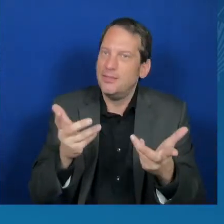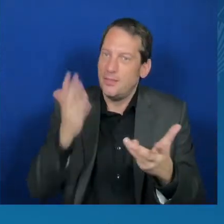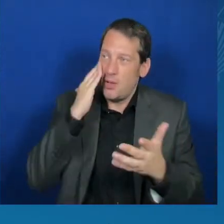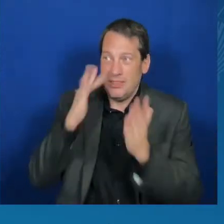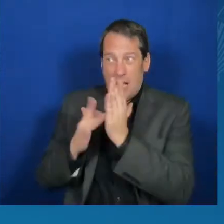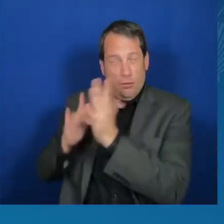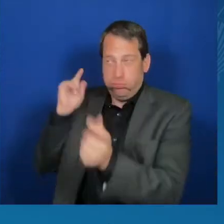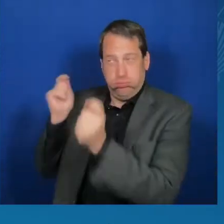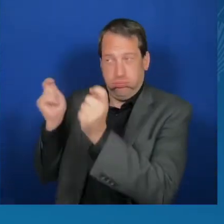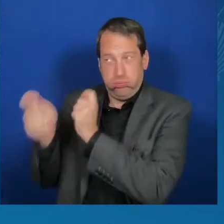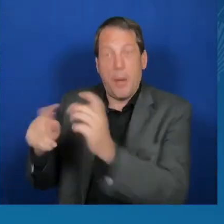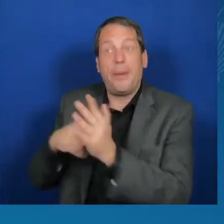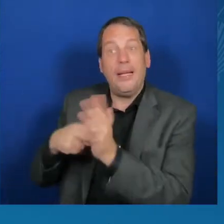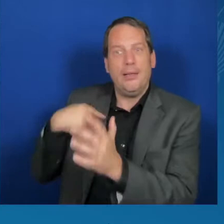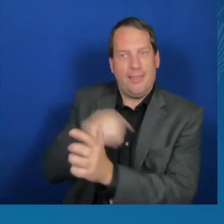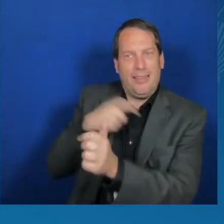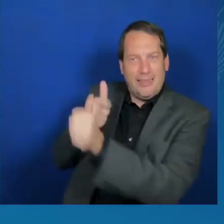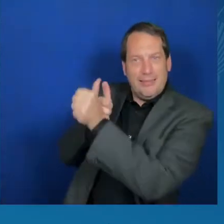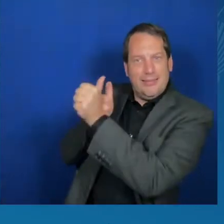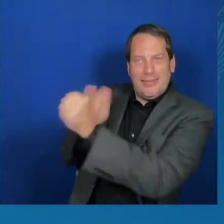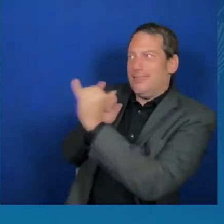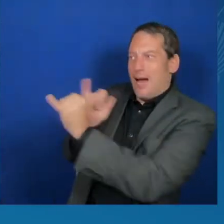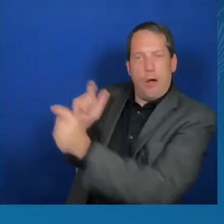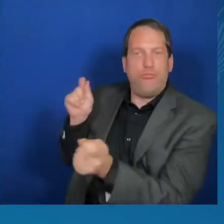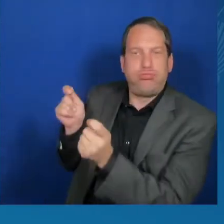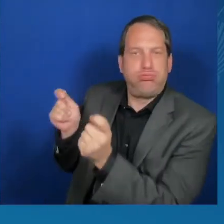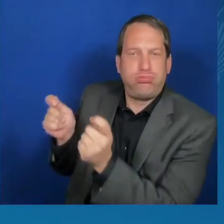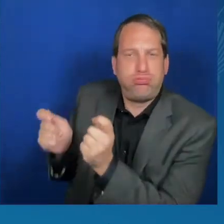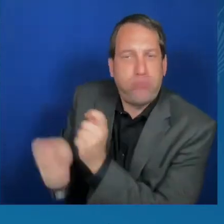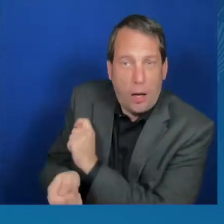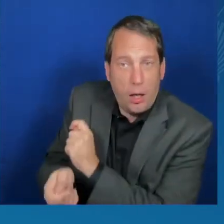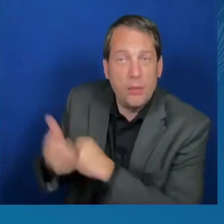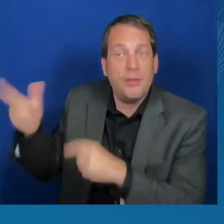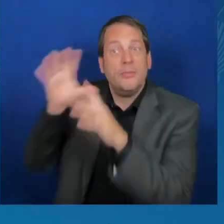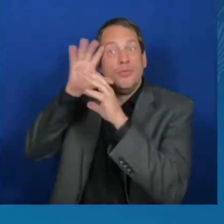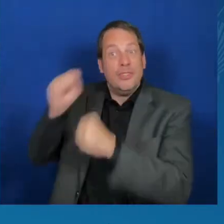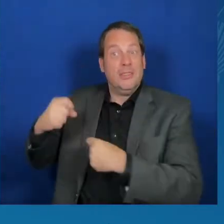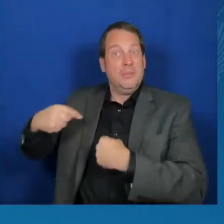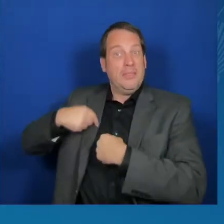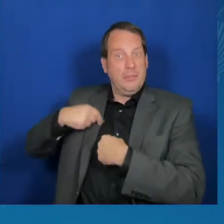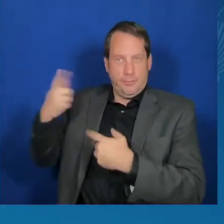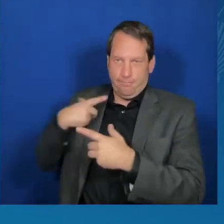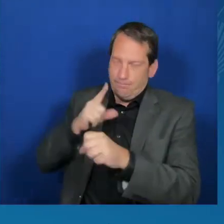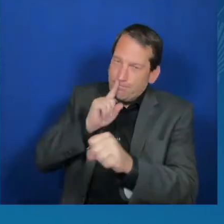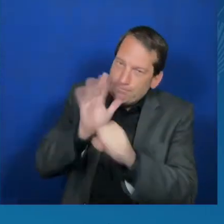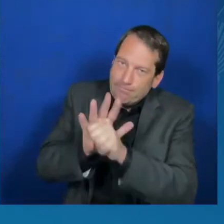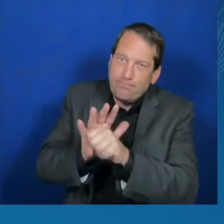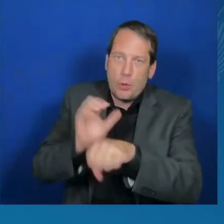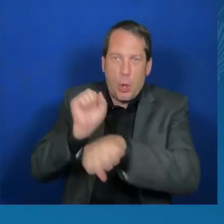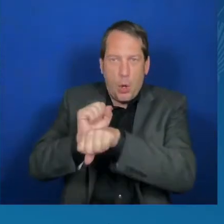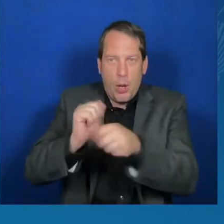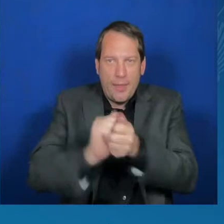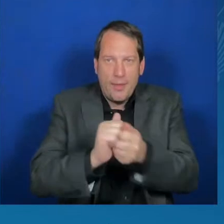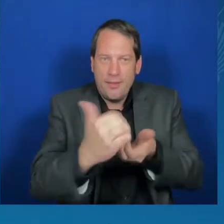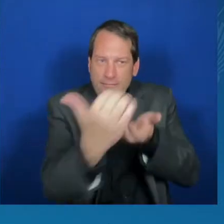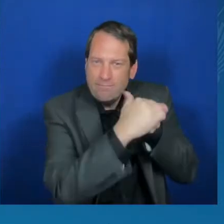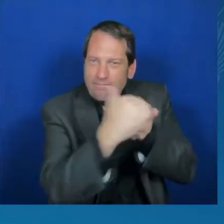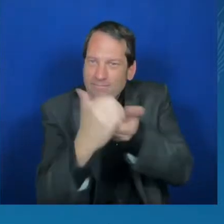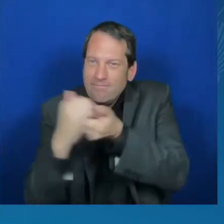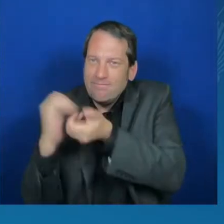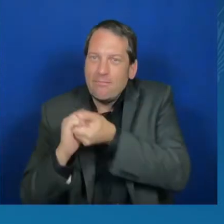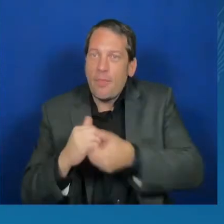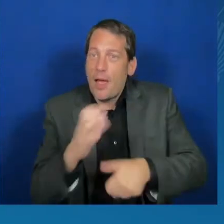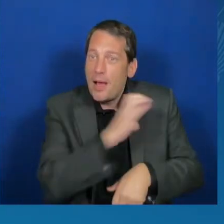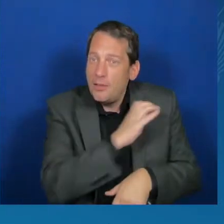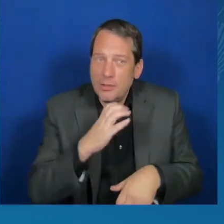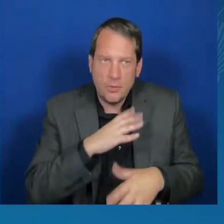partners in Congress to codify future meaningful AI and privacy protections. And I will